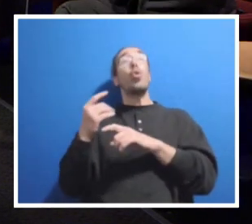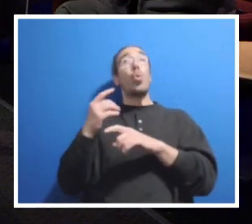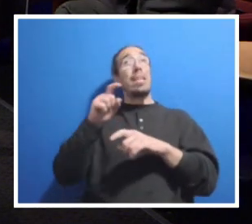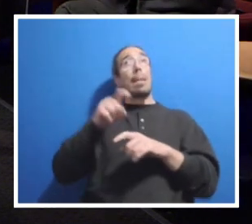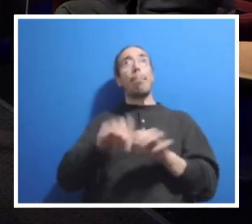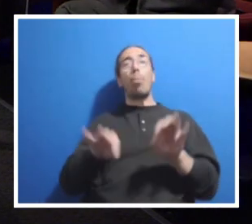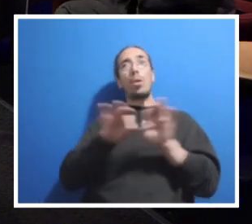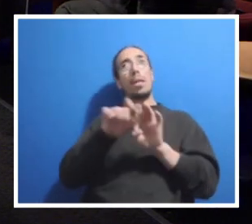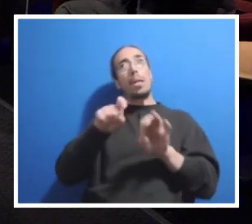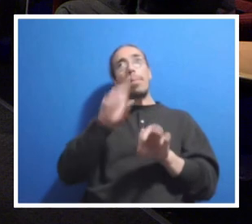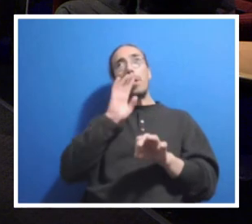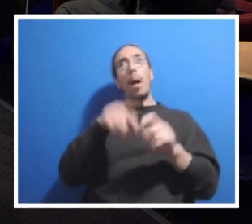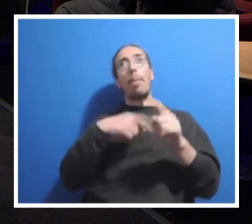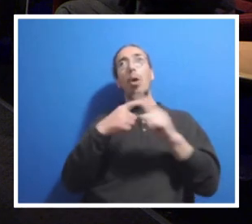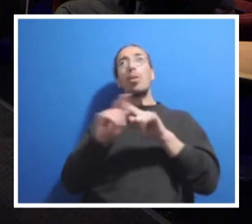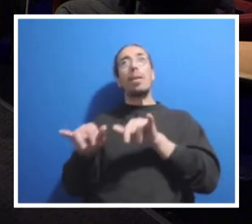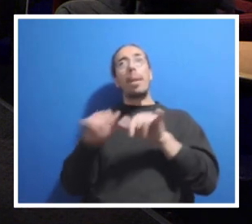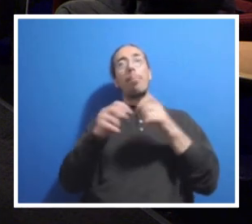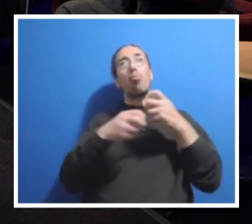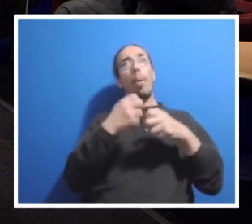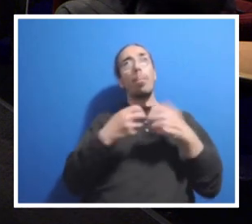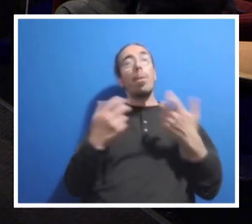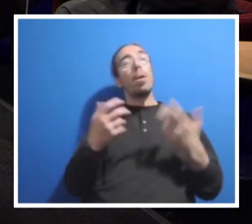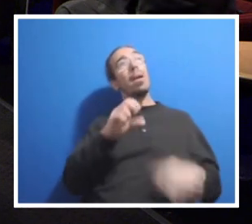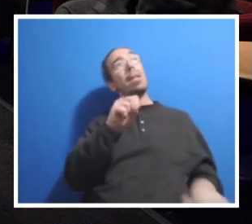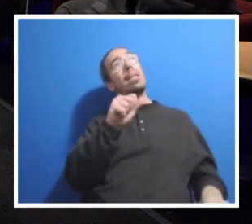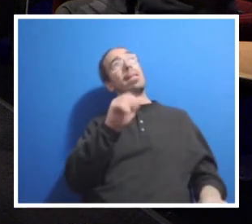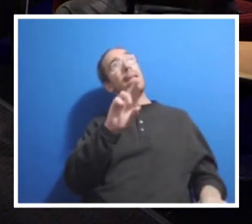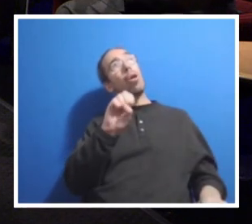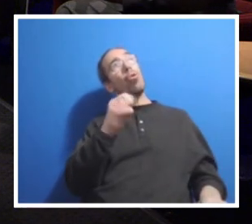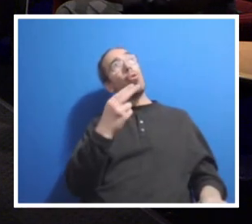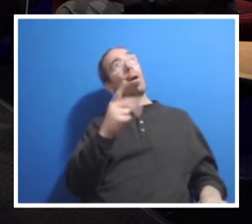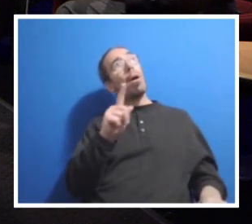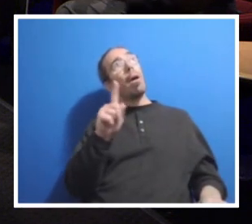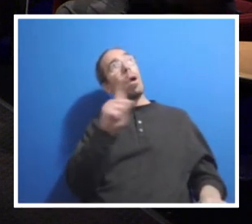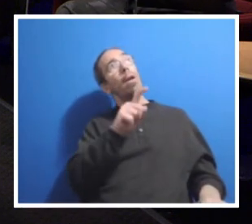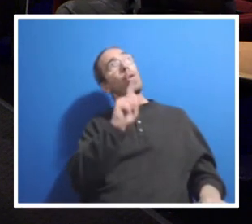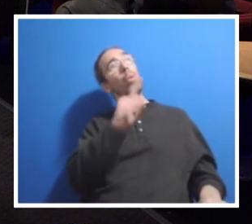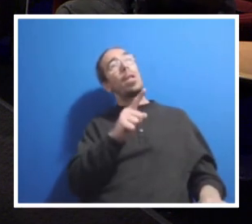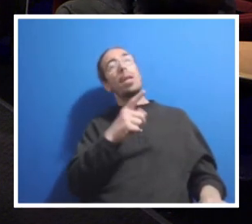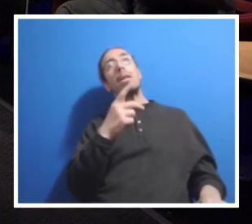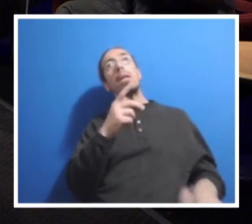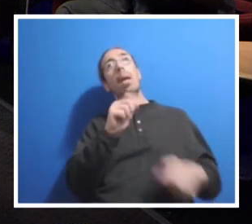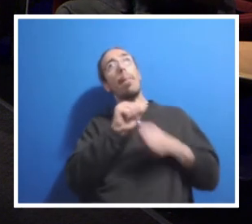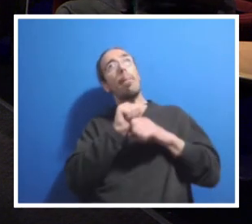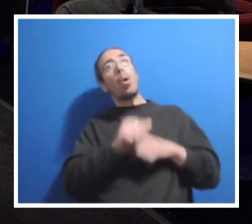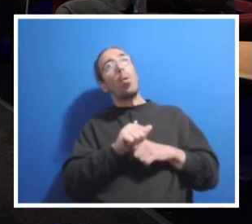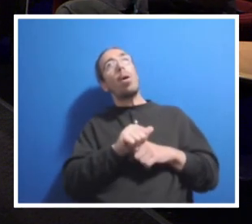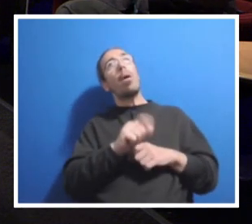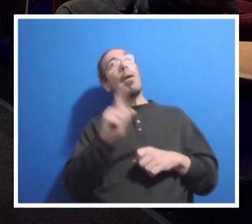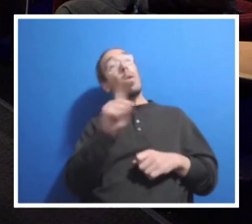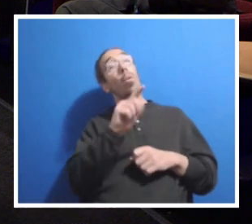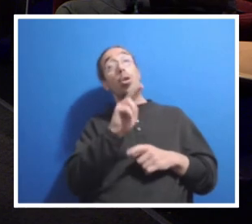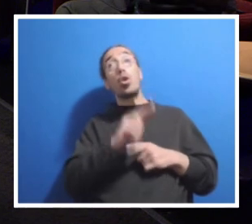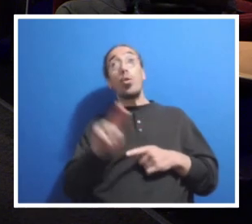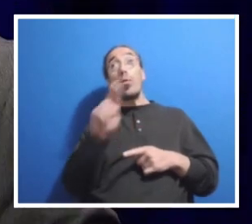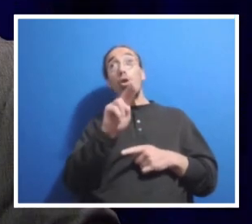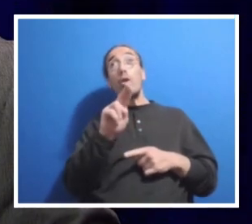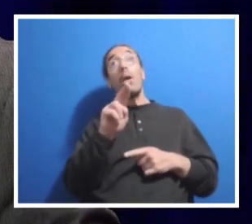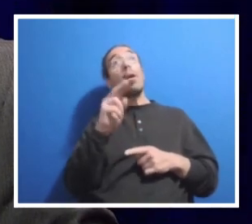Sarah, Jennifer, we have a question for you. And it's a very tactical question. Would the university ever consider